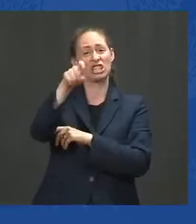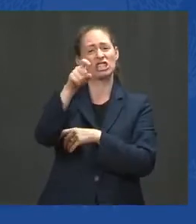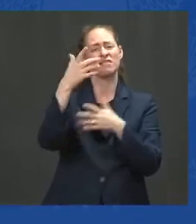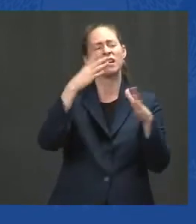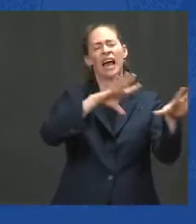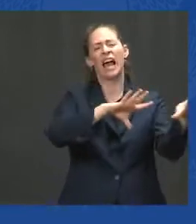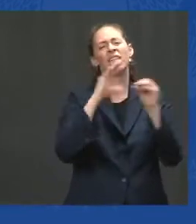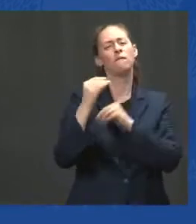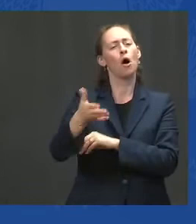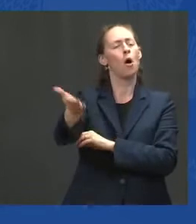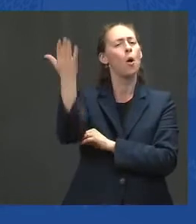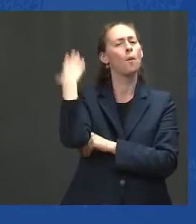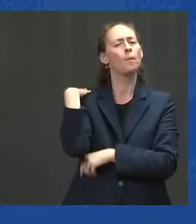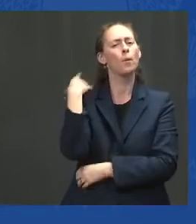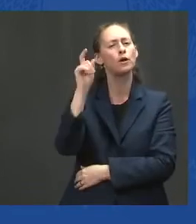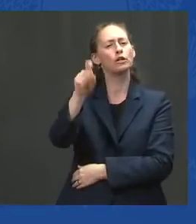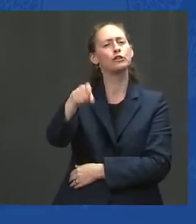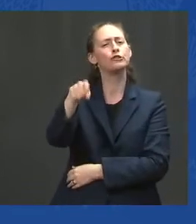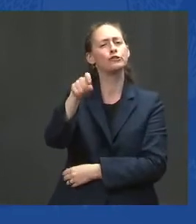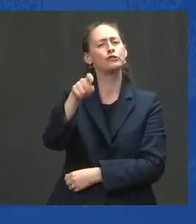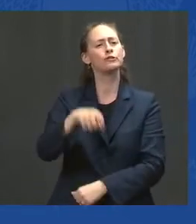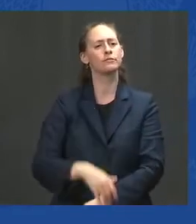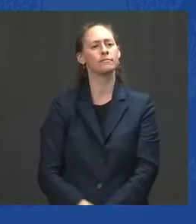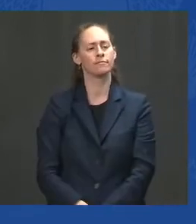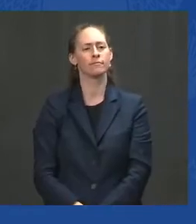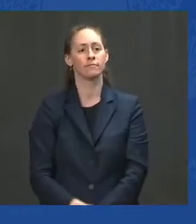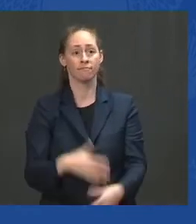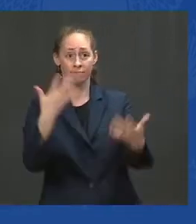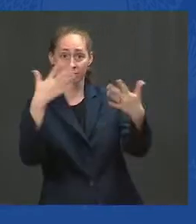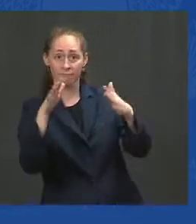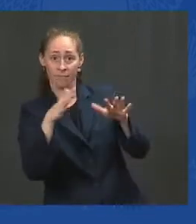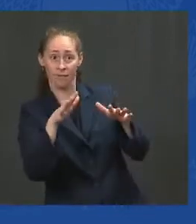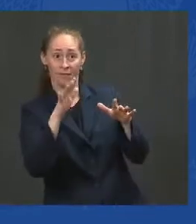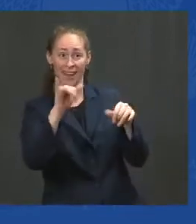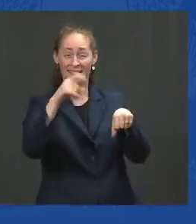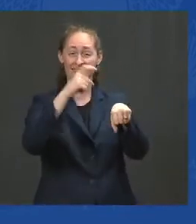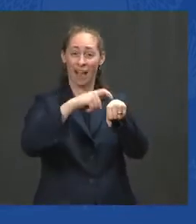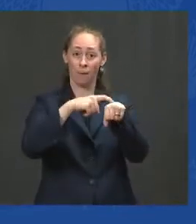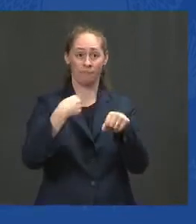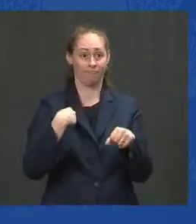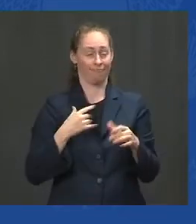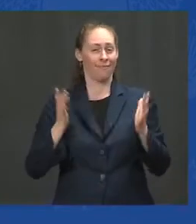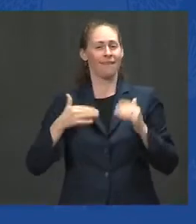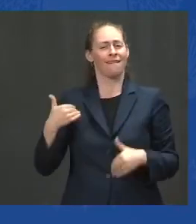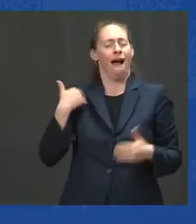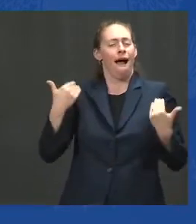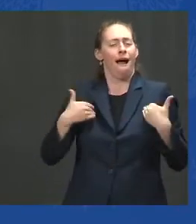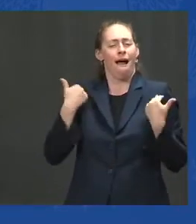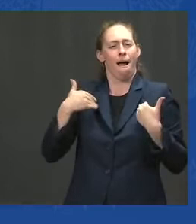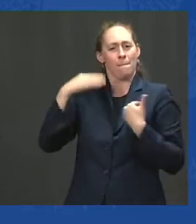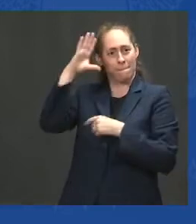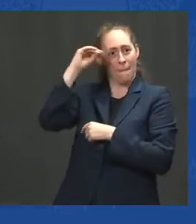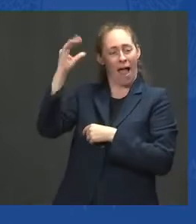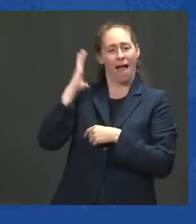Our leaders did that in Vietnam when I got here as a young man. I will not do it in Afghanistan.